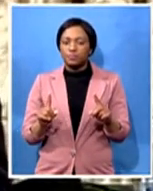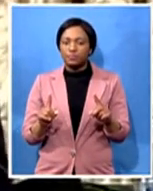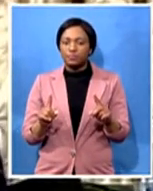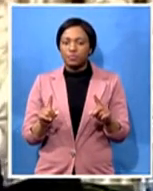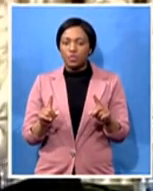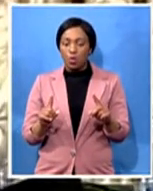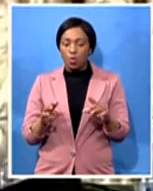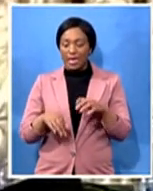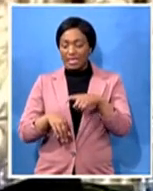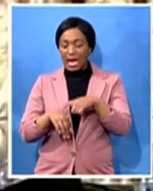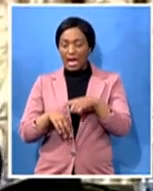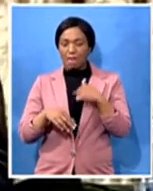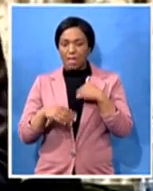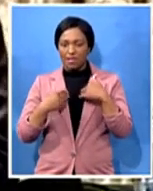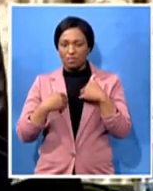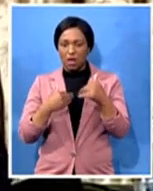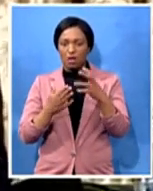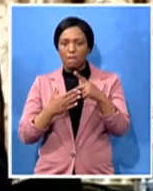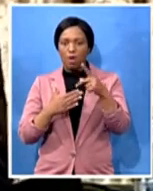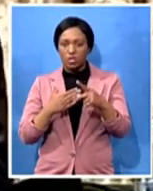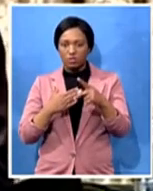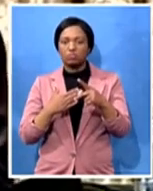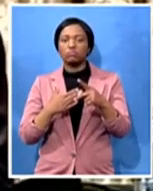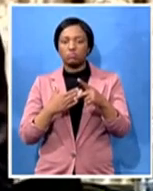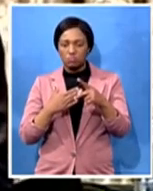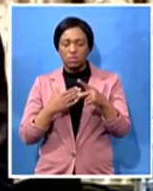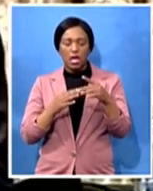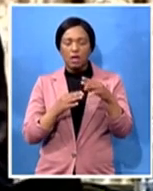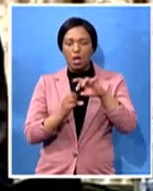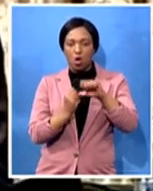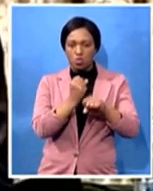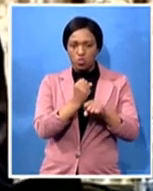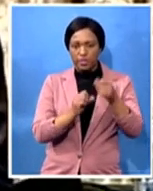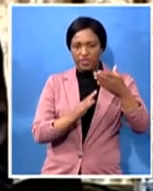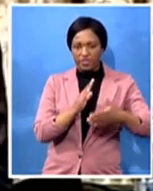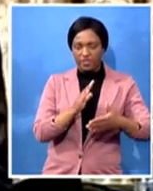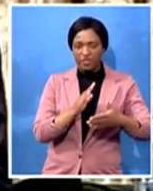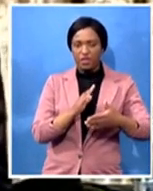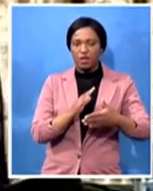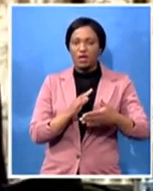i think my perception of him was